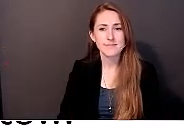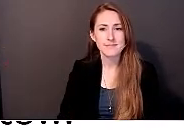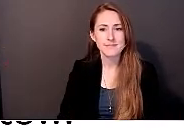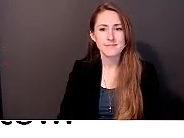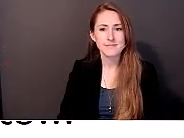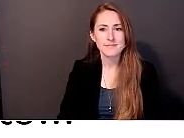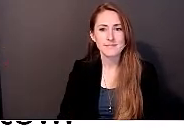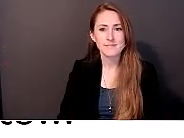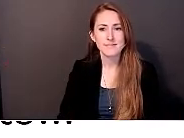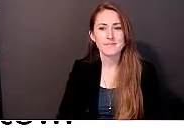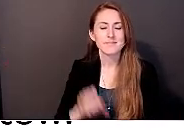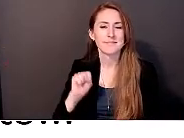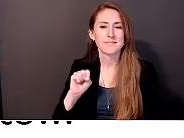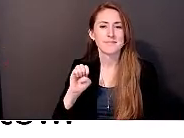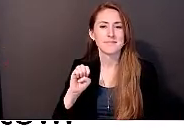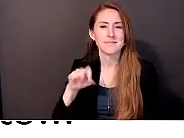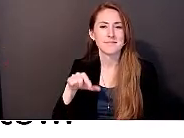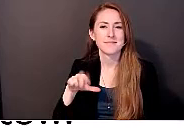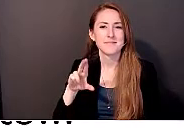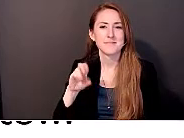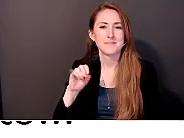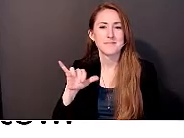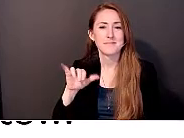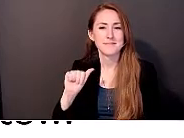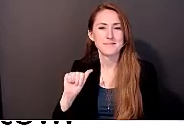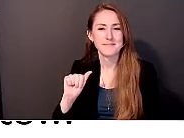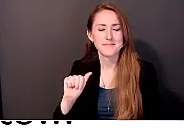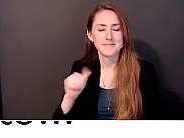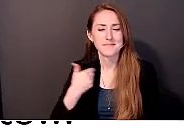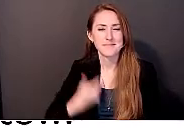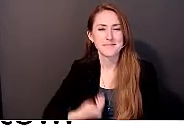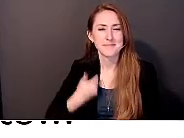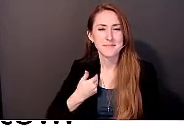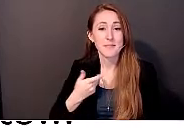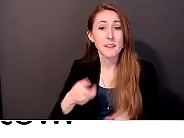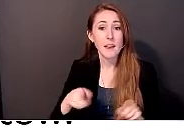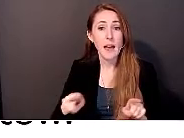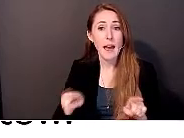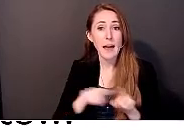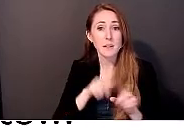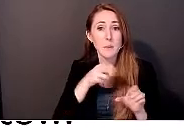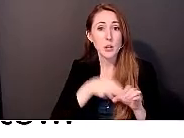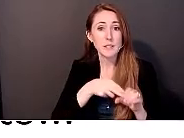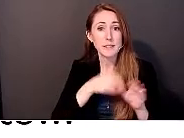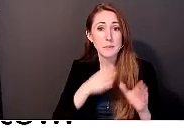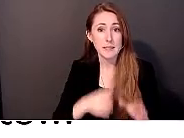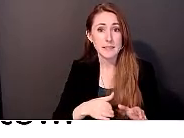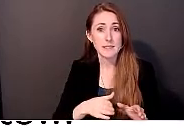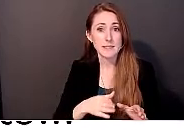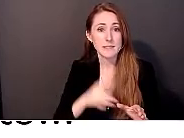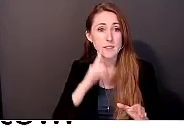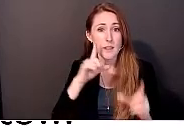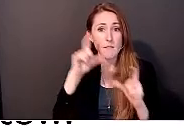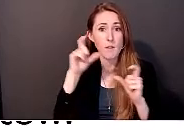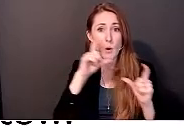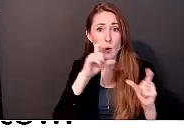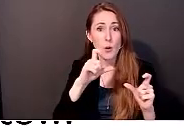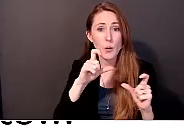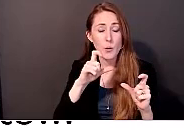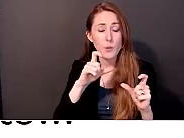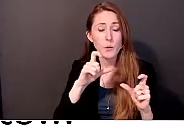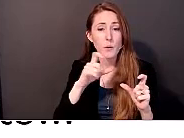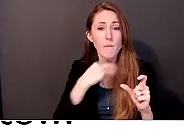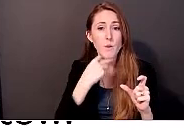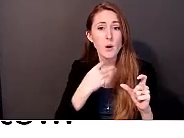So, this is Sequoia here, and as a participant of, um, the story, uh, the PhotoVoice evaluation story map,